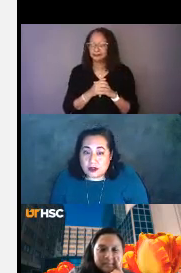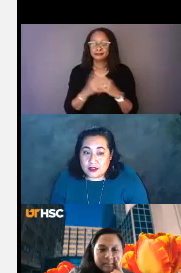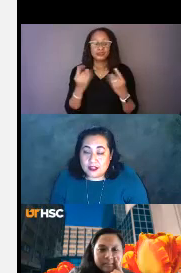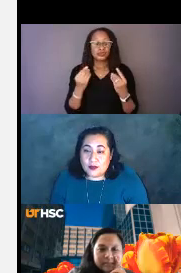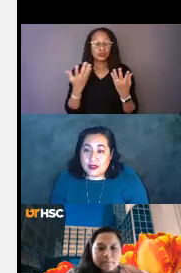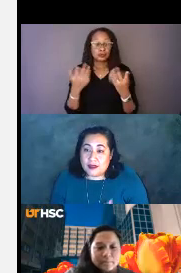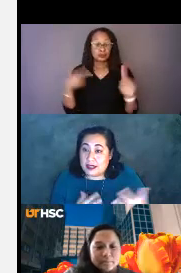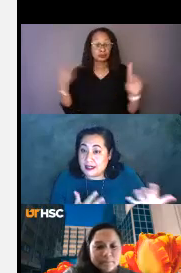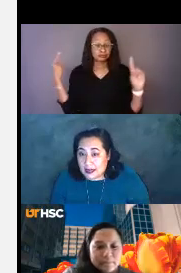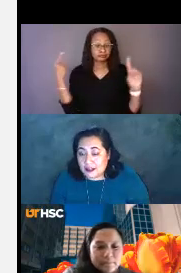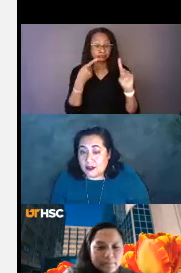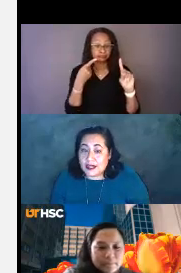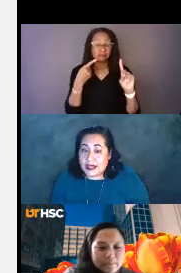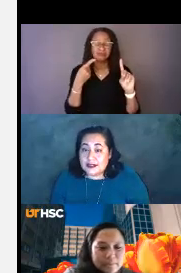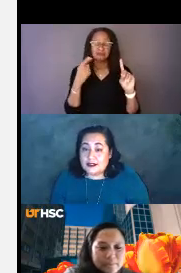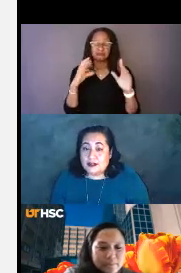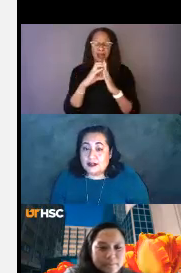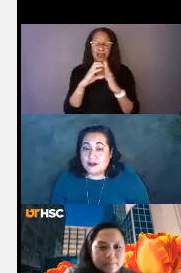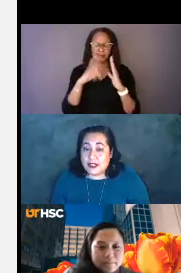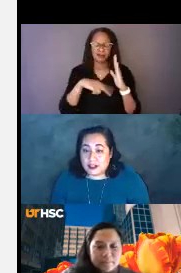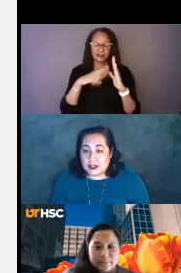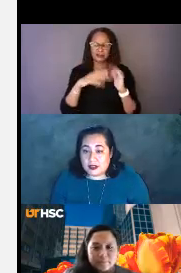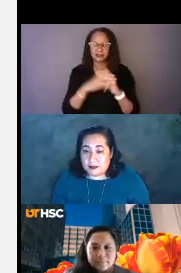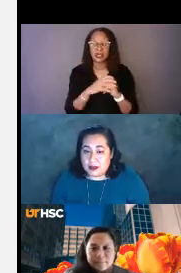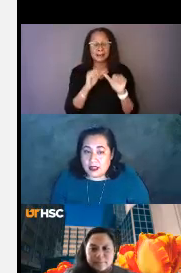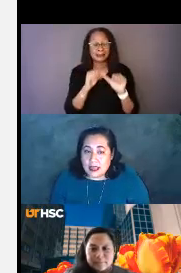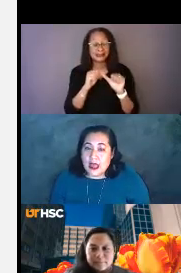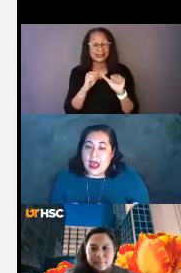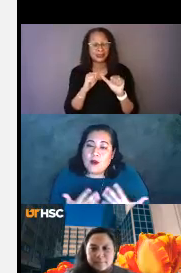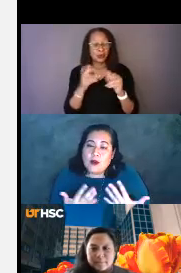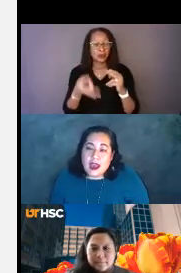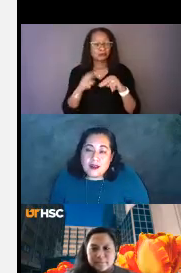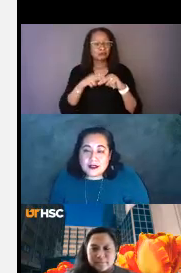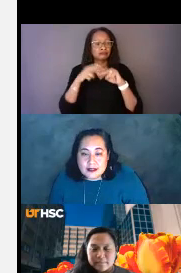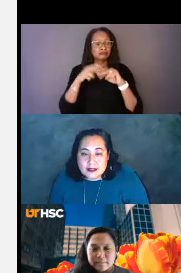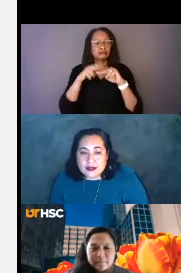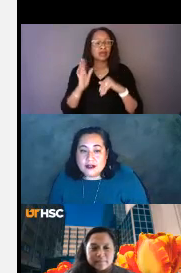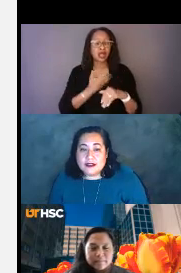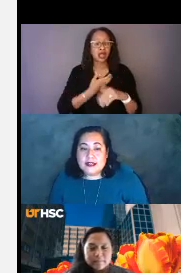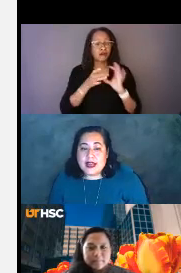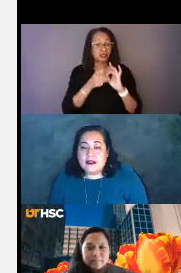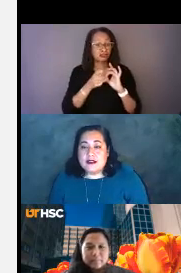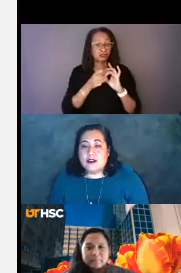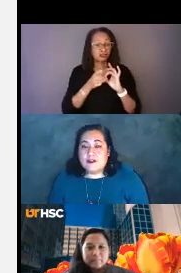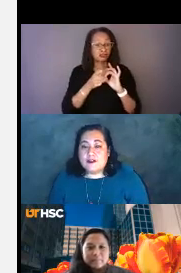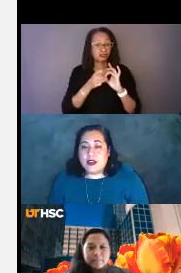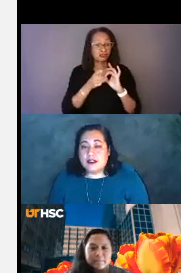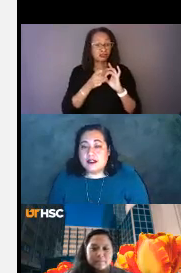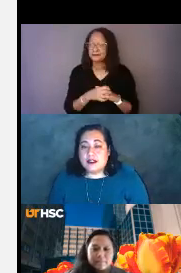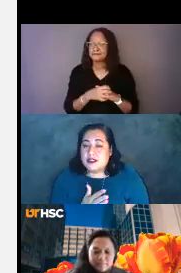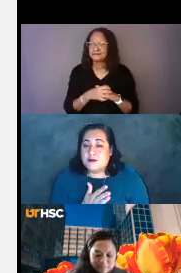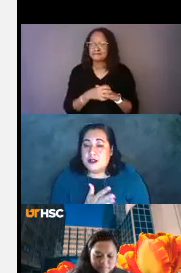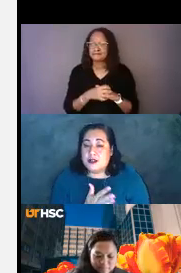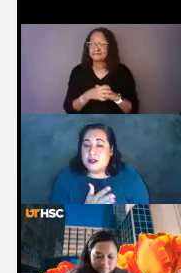goals in a way that maintains or enhances our relationship. And we have to consider the styles that reflect the